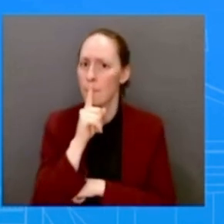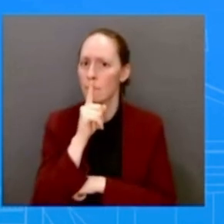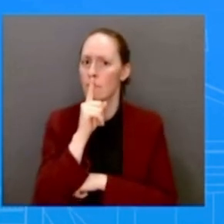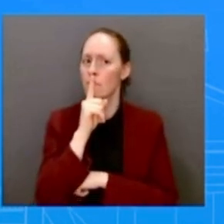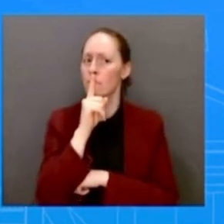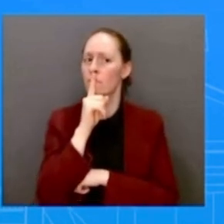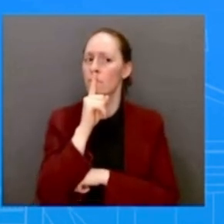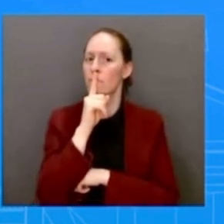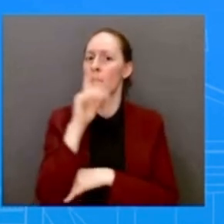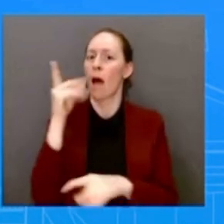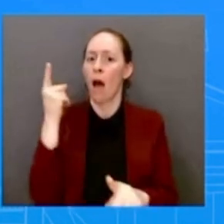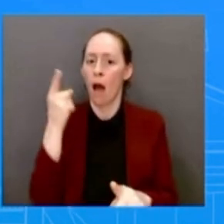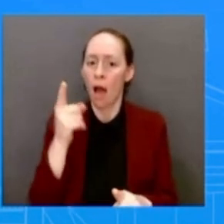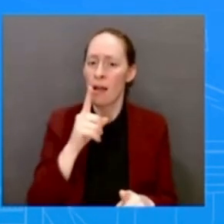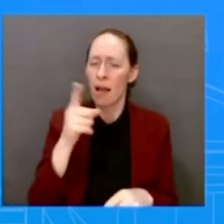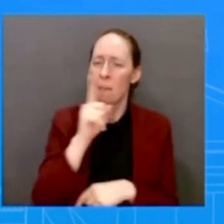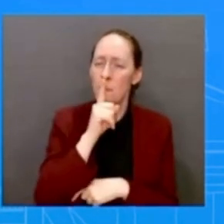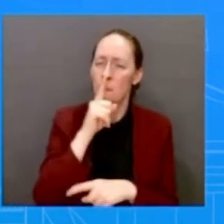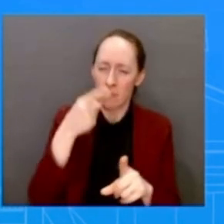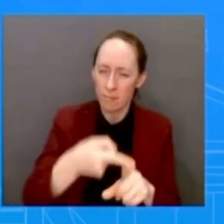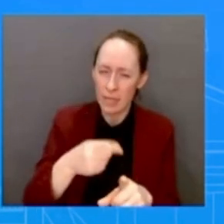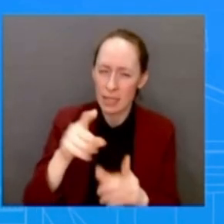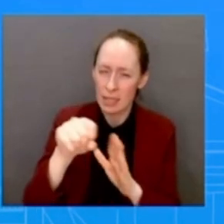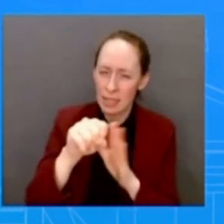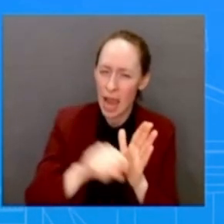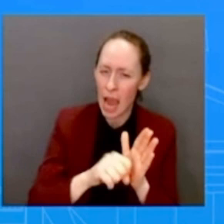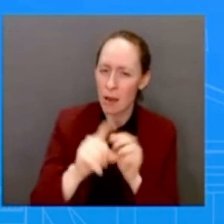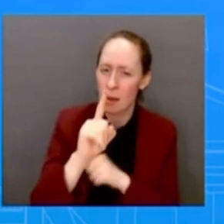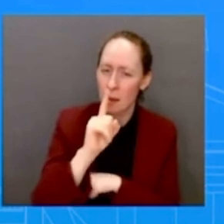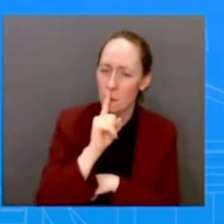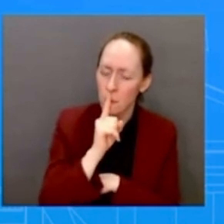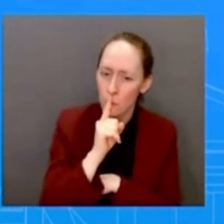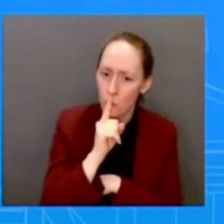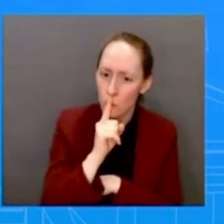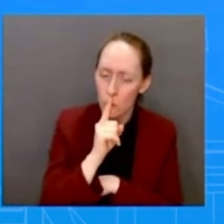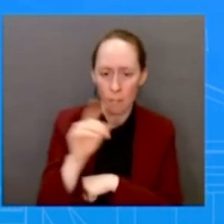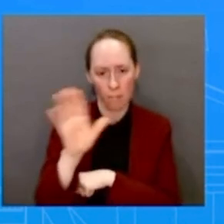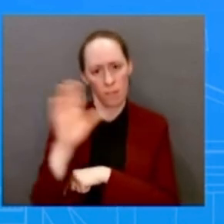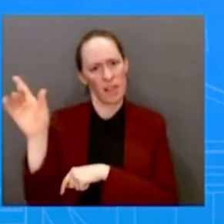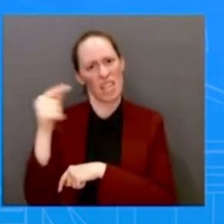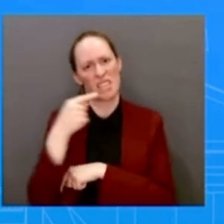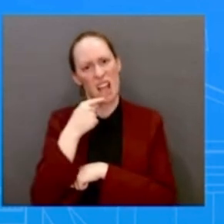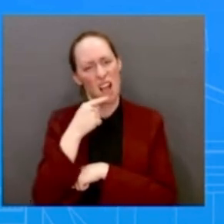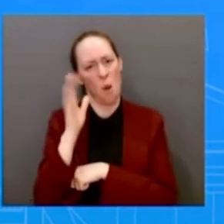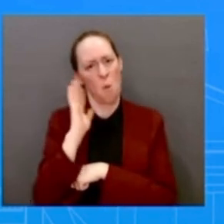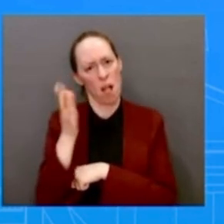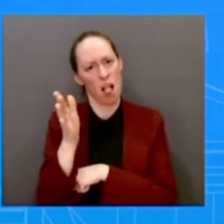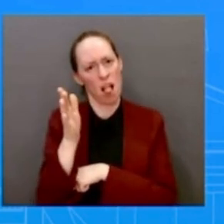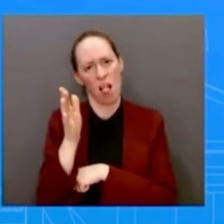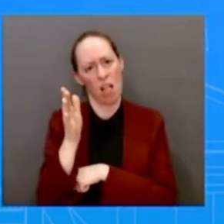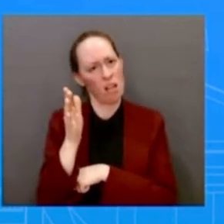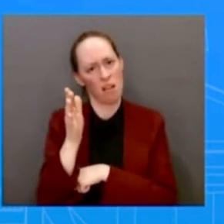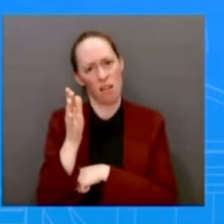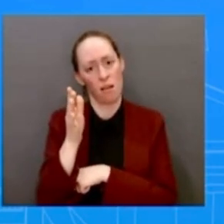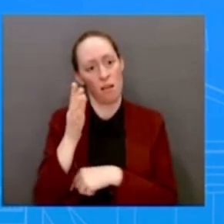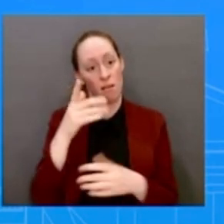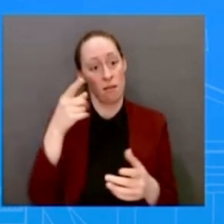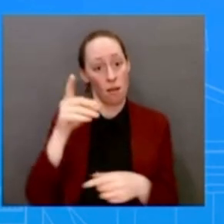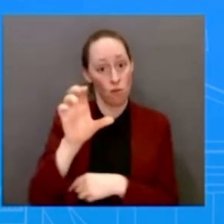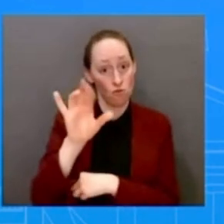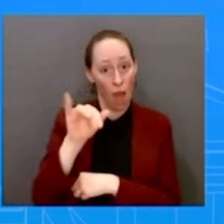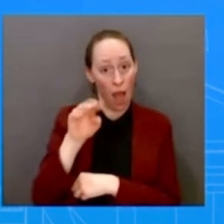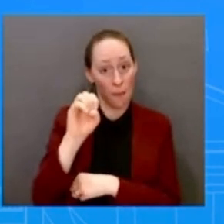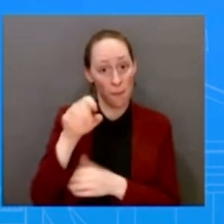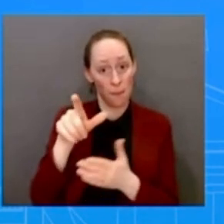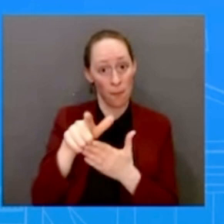the resolution that would dismantle the crime bill. So when was this policy reversed, and why weren't